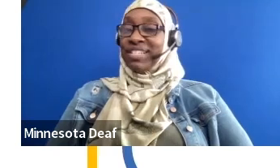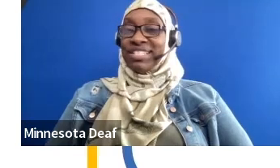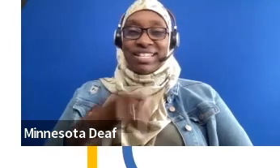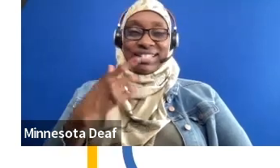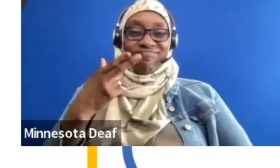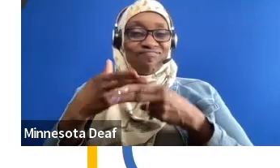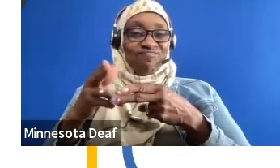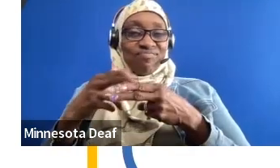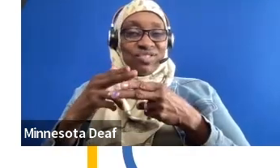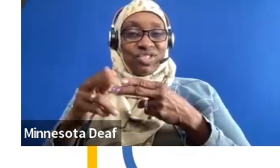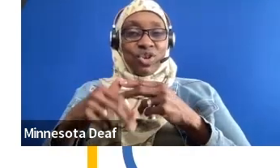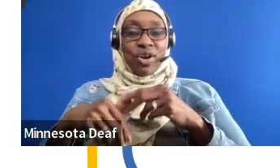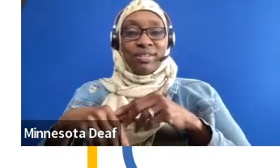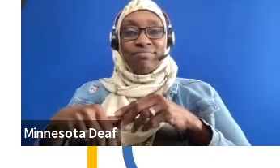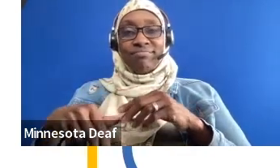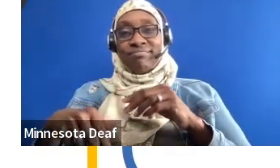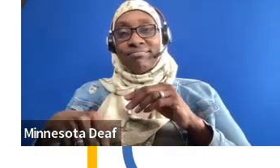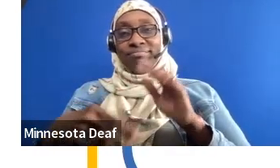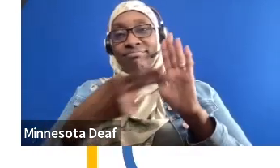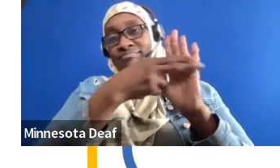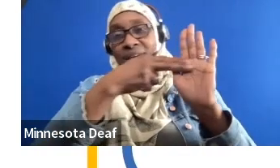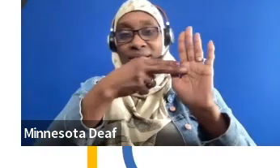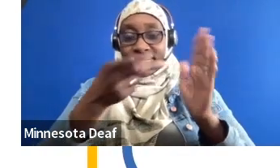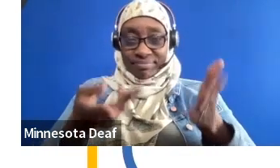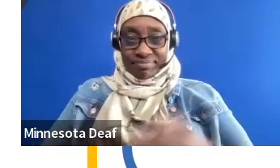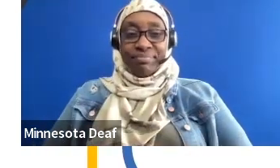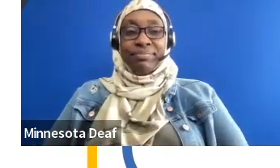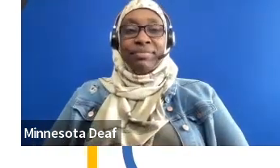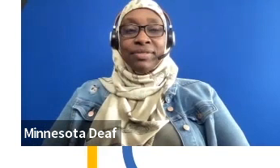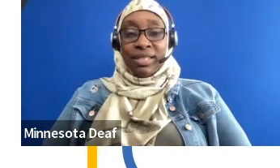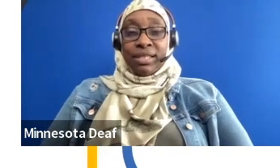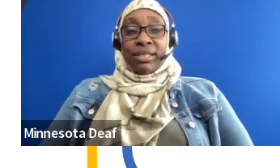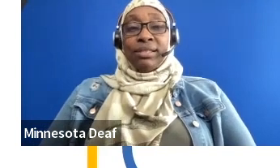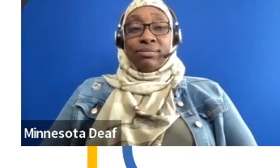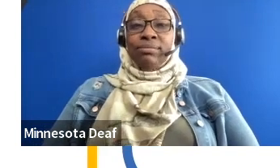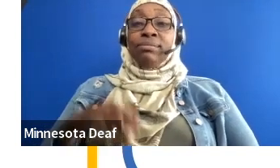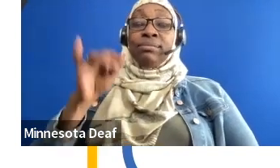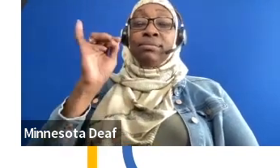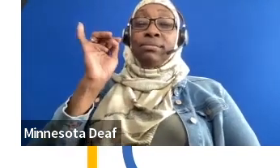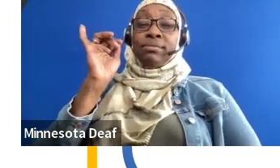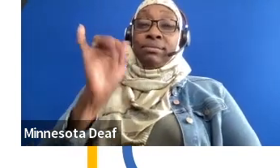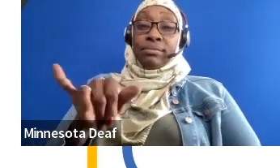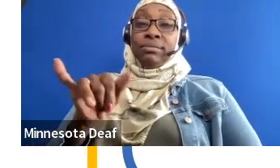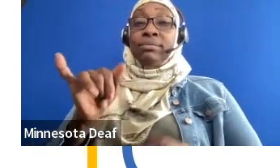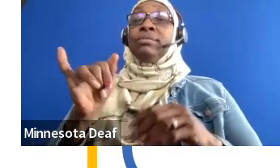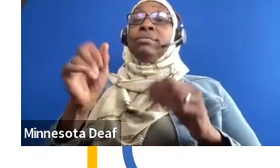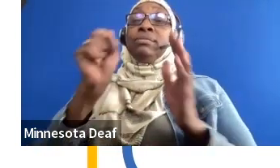So, some of our program elements, right, it is a statewide conference open to all youths in Massachusetts with disabilities.